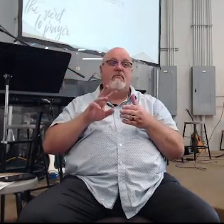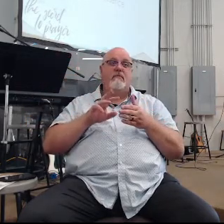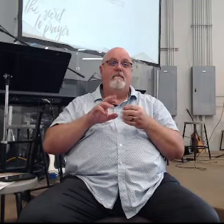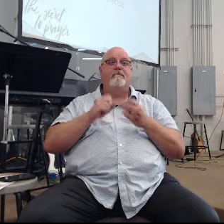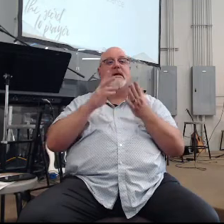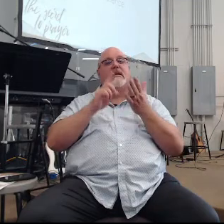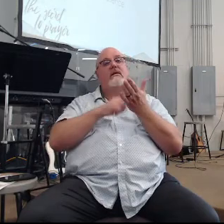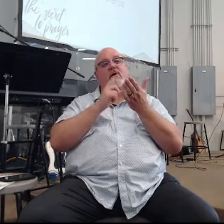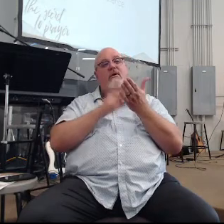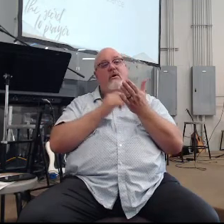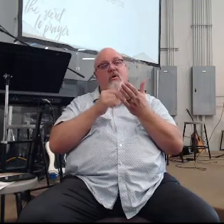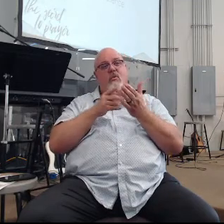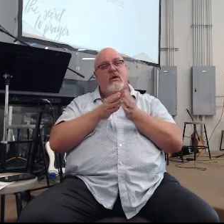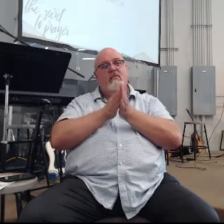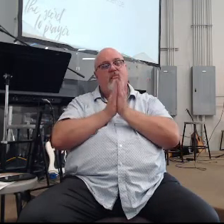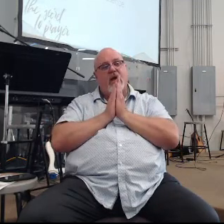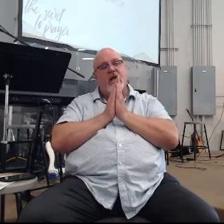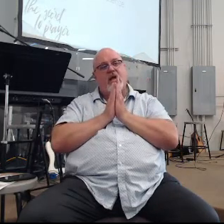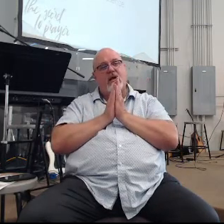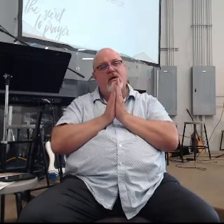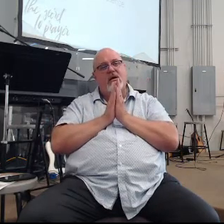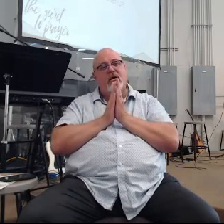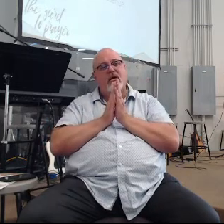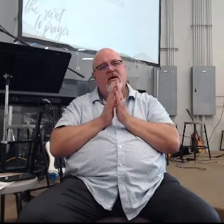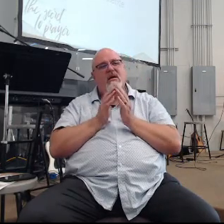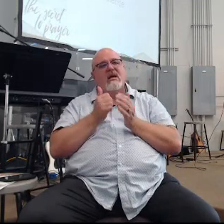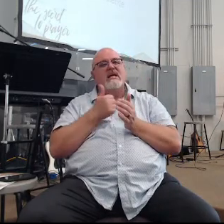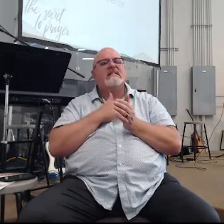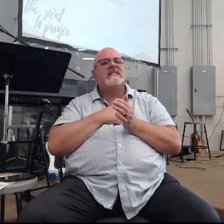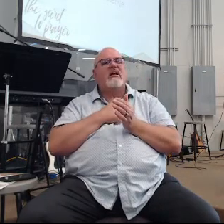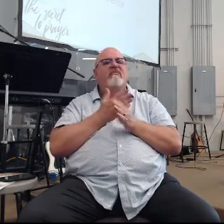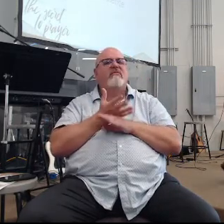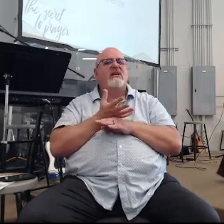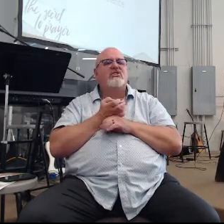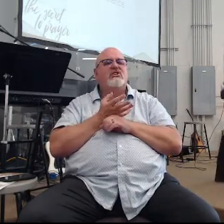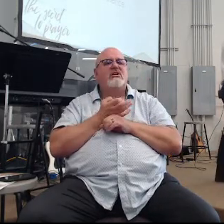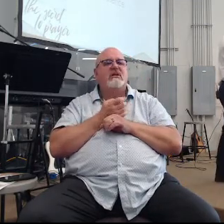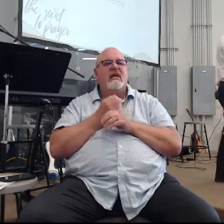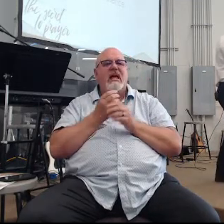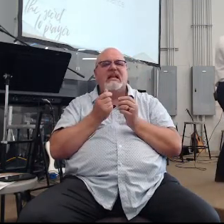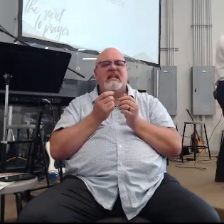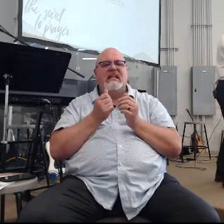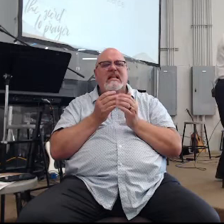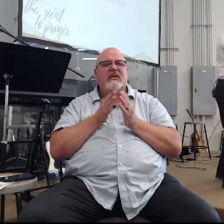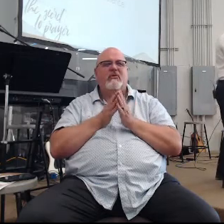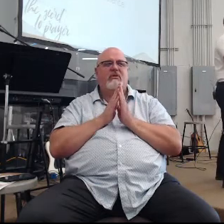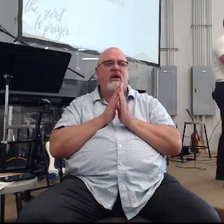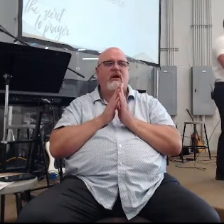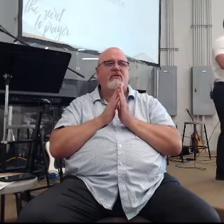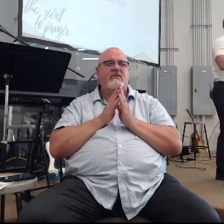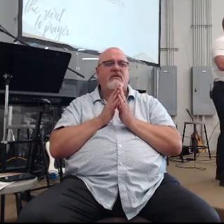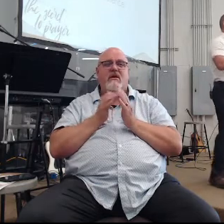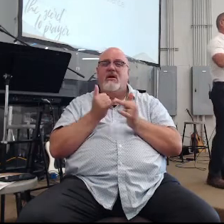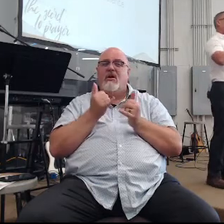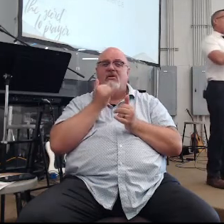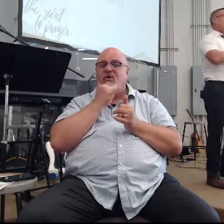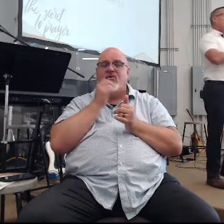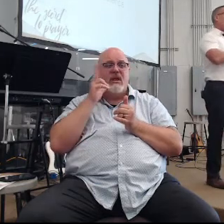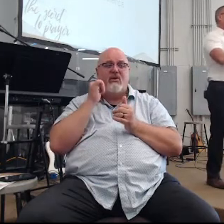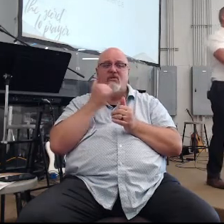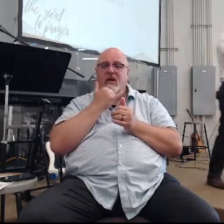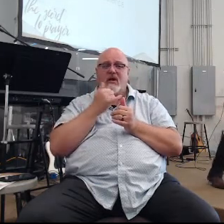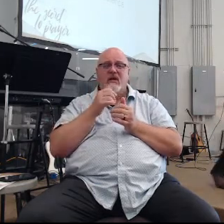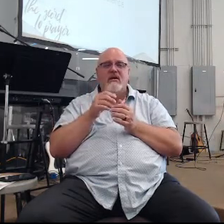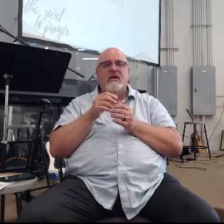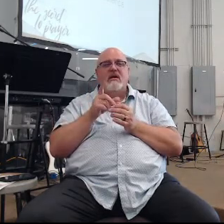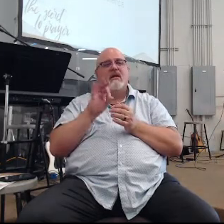we pray such even when we do pray we pray such selfish and minor prayers don't get me wrong and please do not hear this does